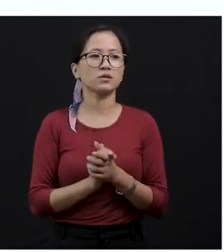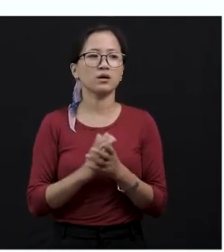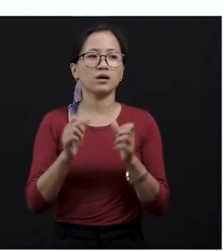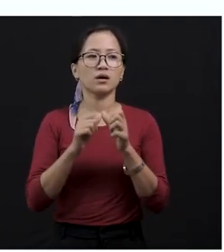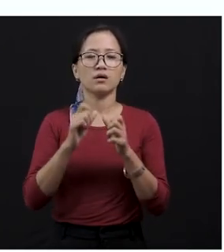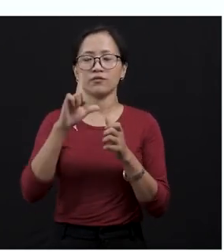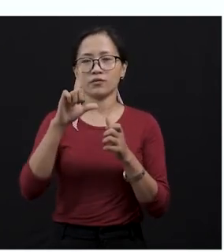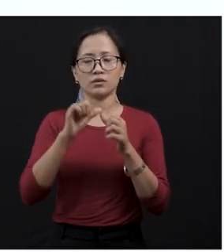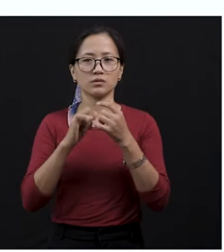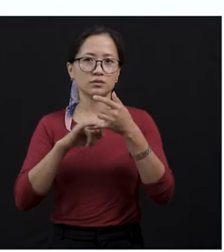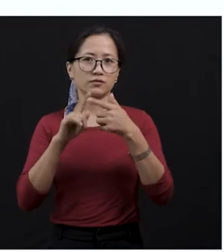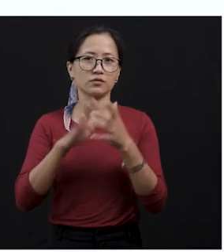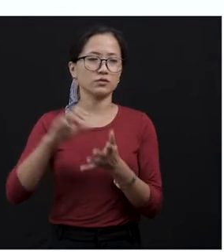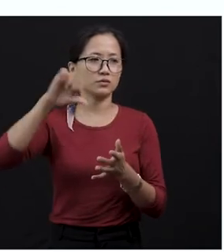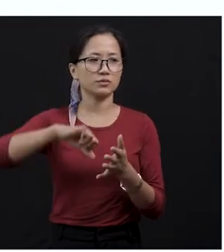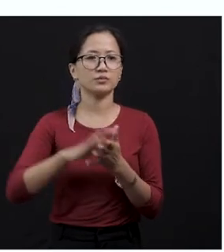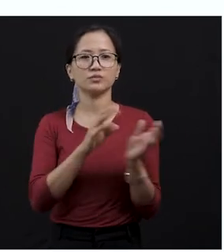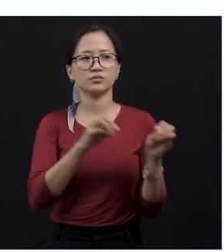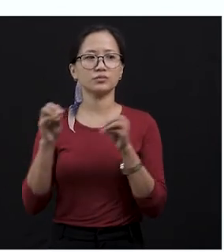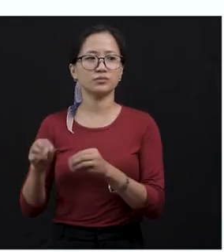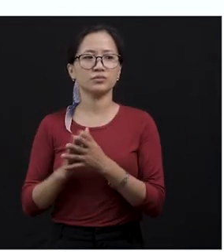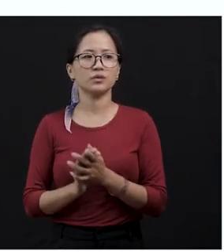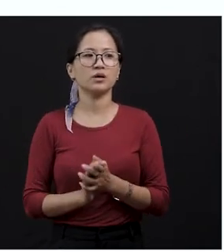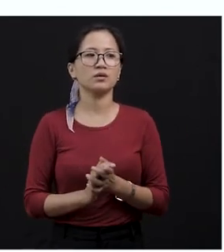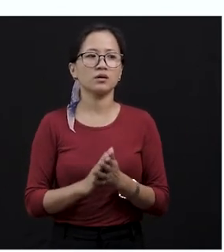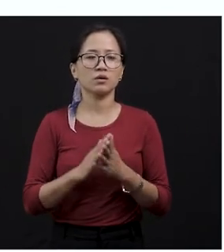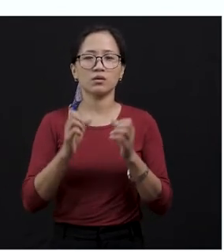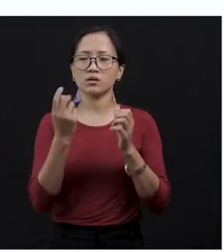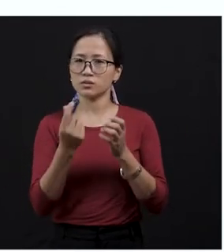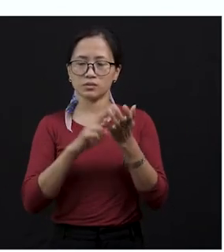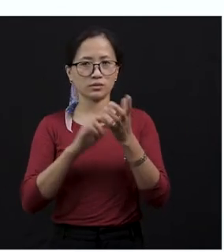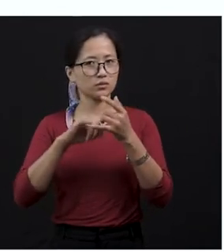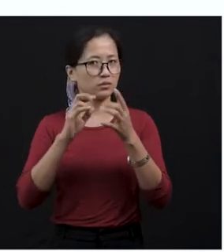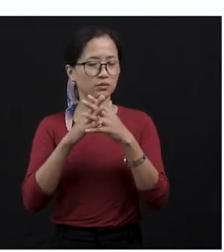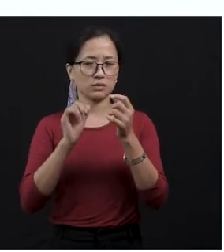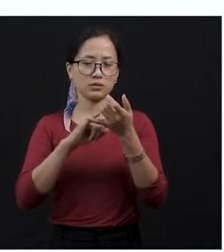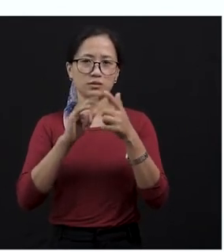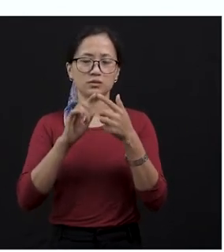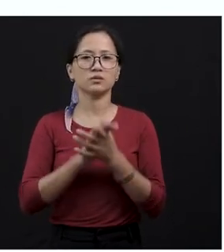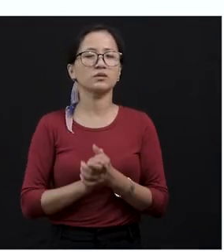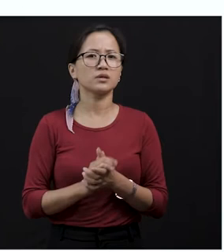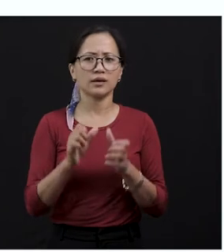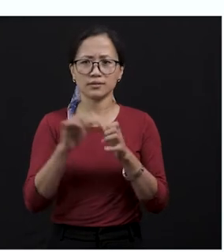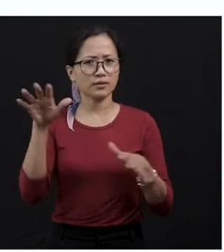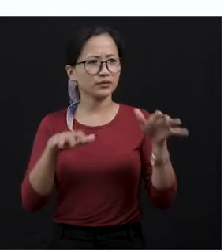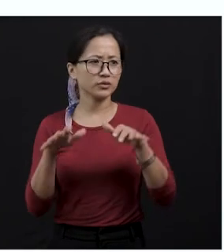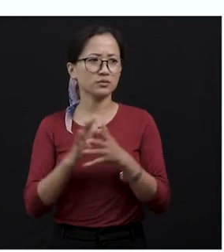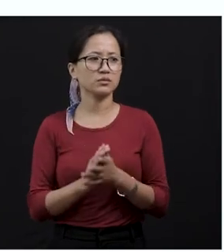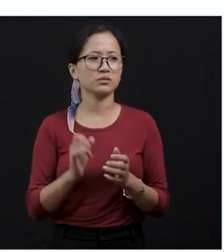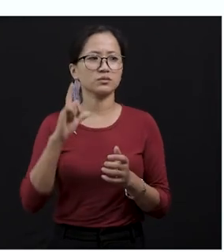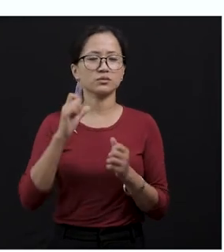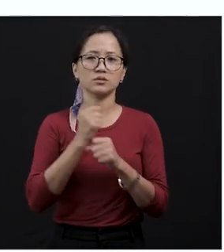move, an unwise action. A false move, an unwise action. Glistened, shone,